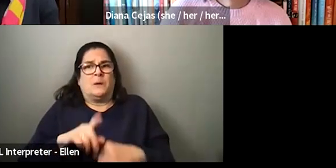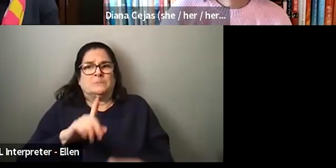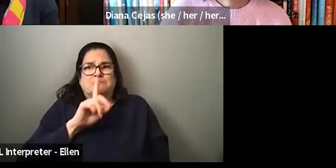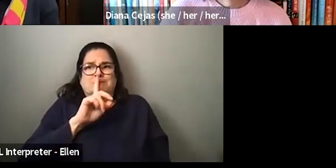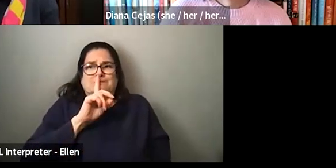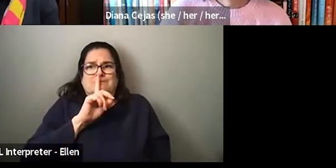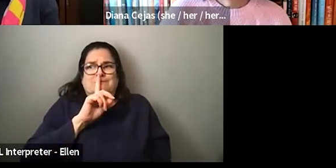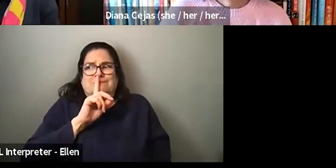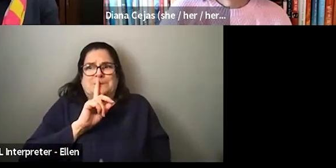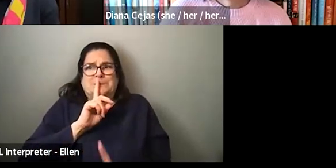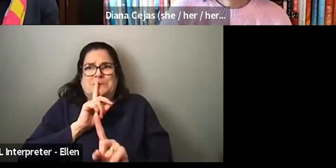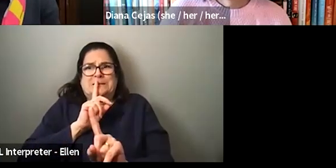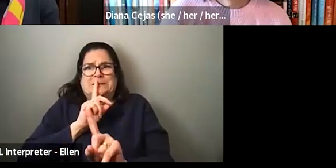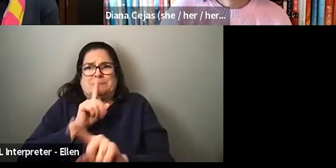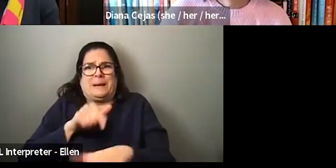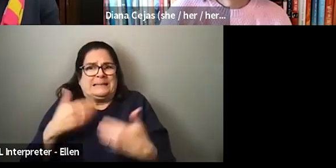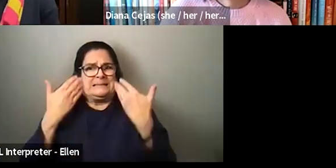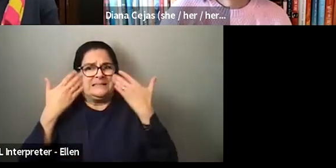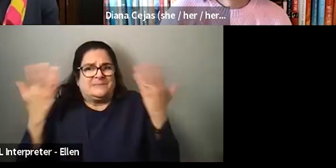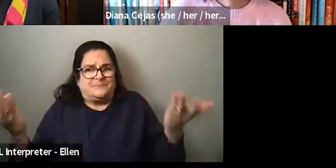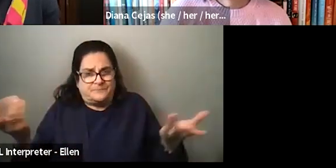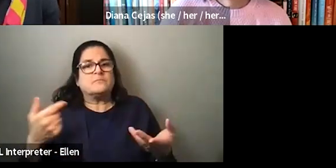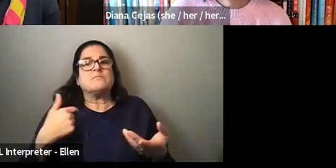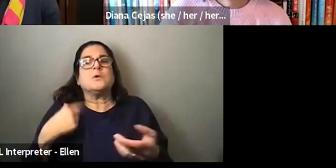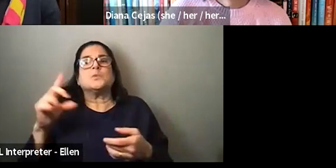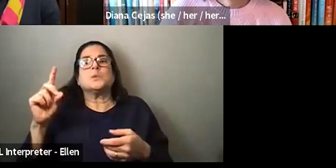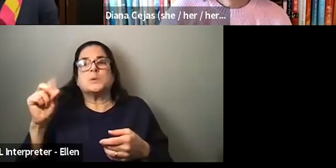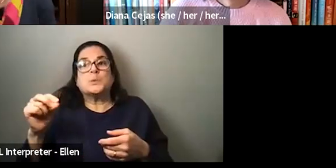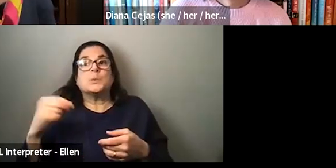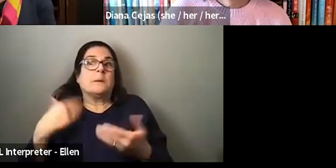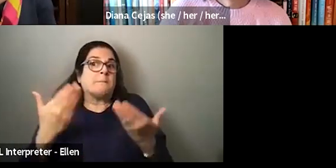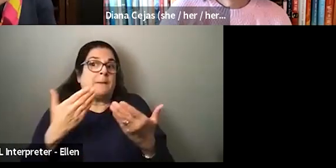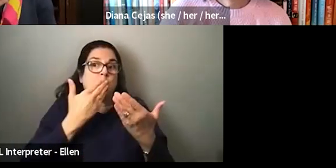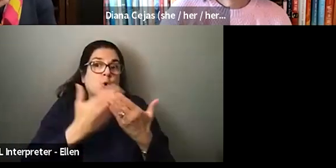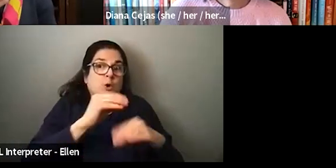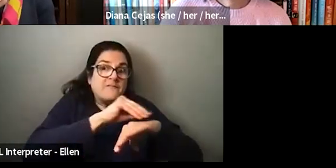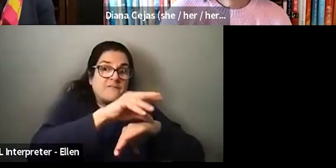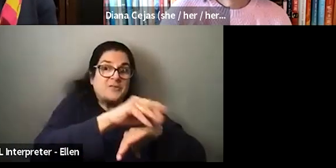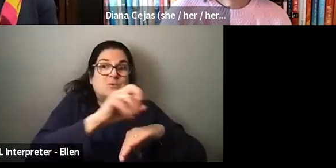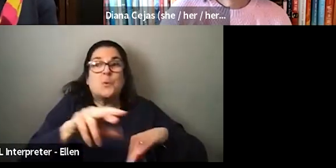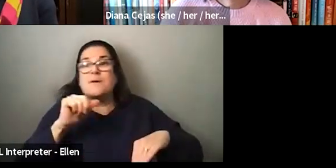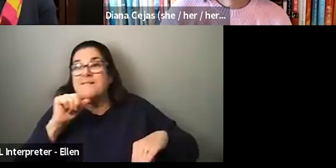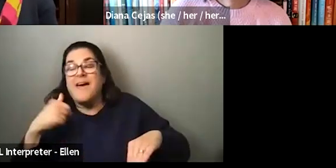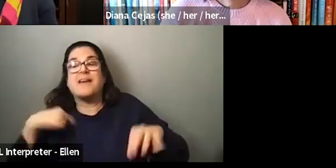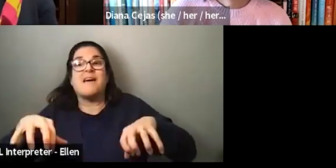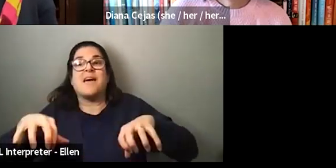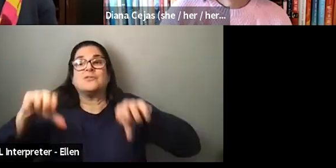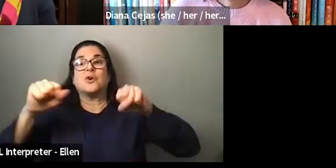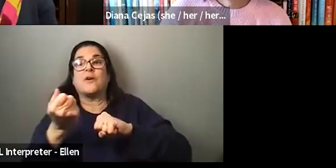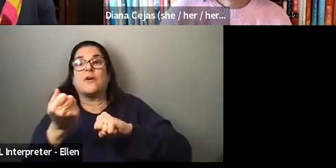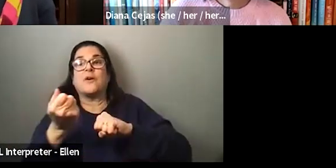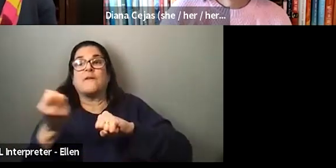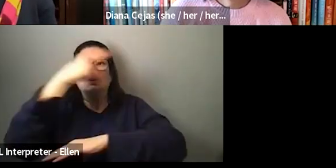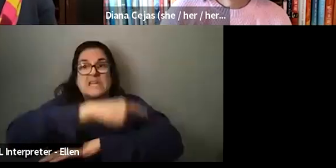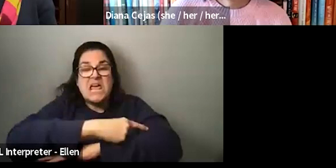ended up doing, and maybe this is, uh, I don't know if this is good advice or not for others who may be experiencing this as I took a couple of days just to synthesize